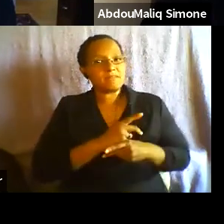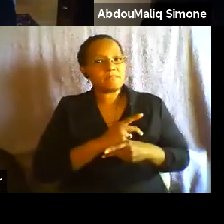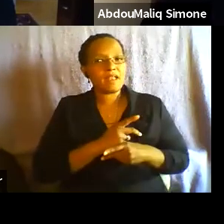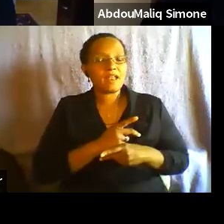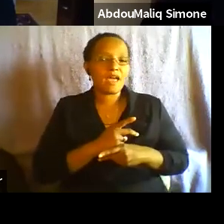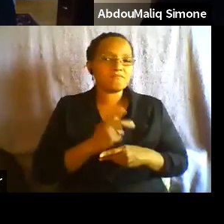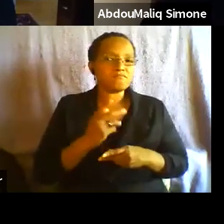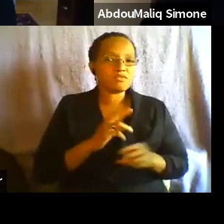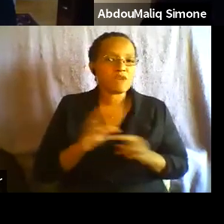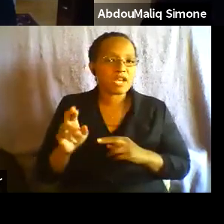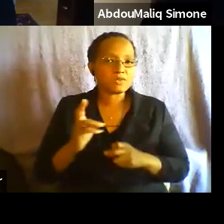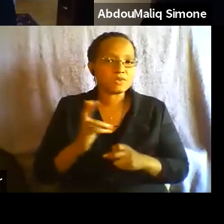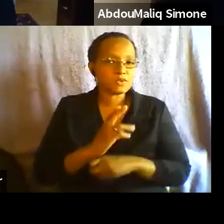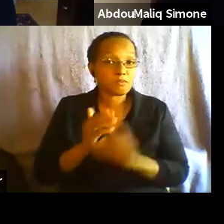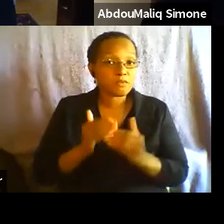Thank you, Rafi.